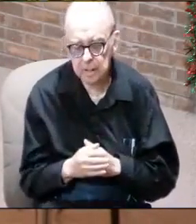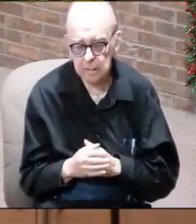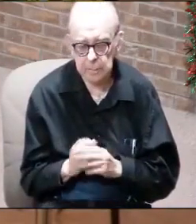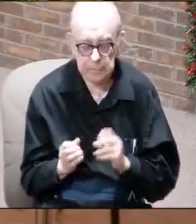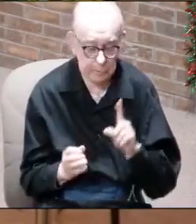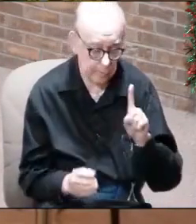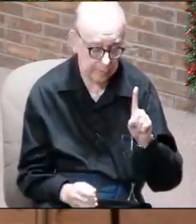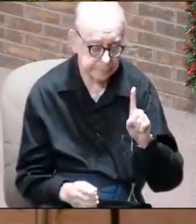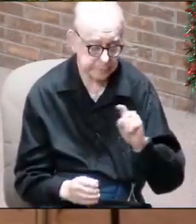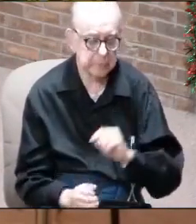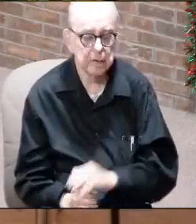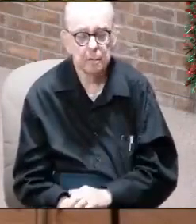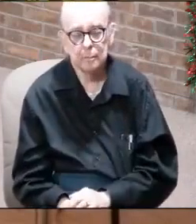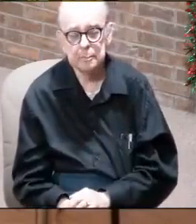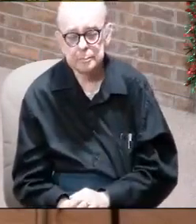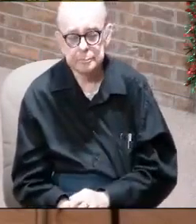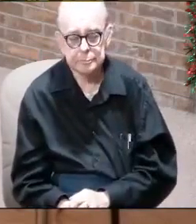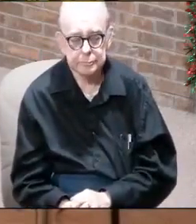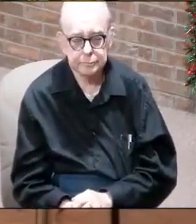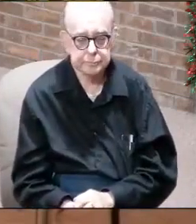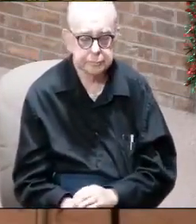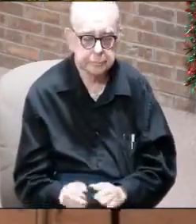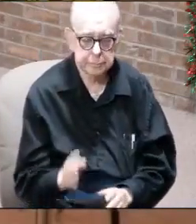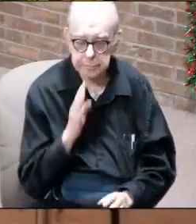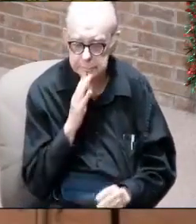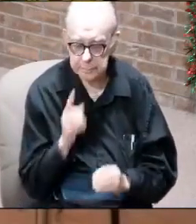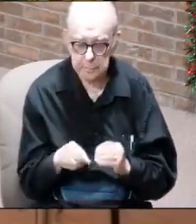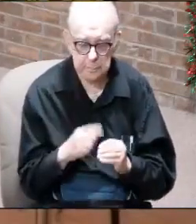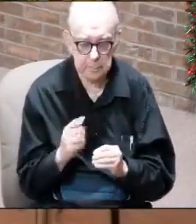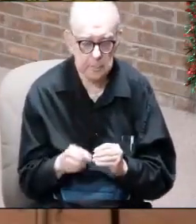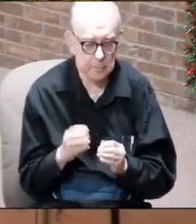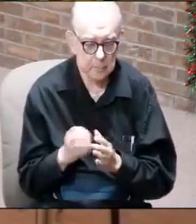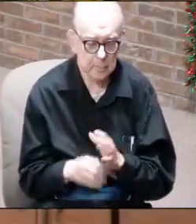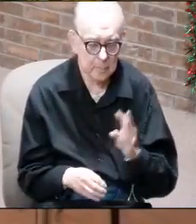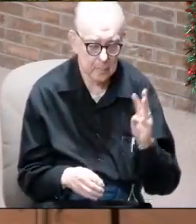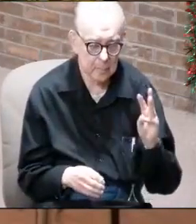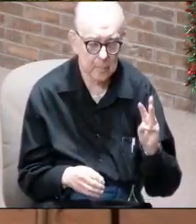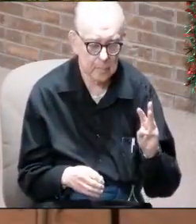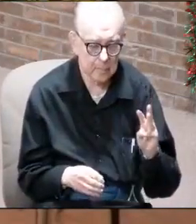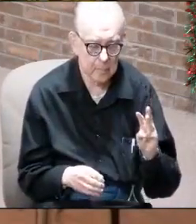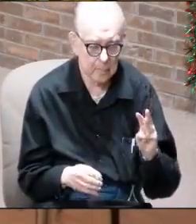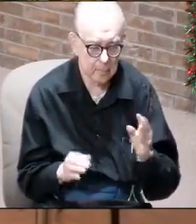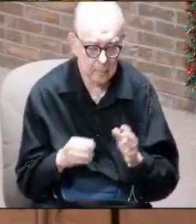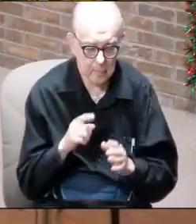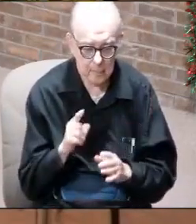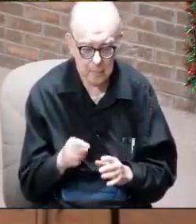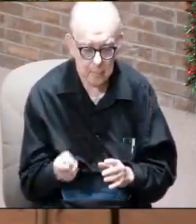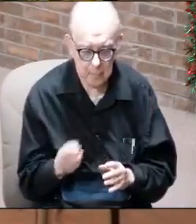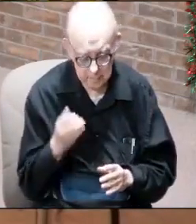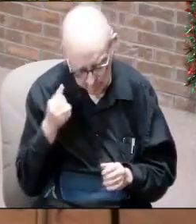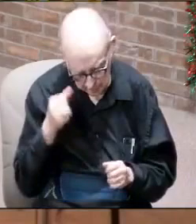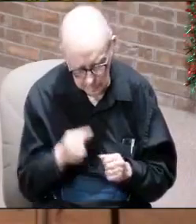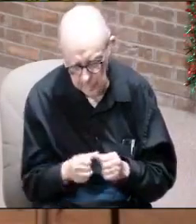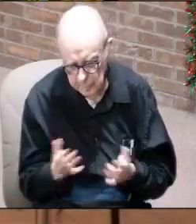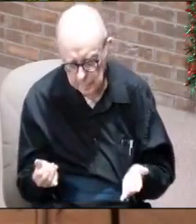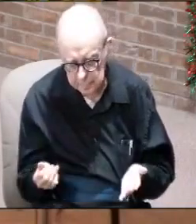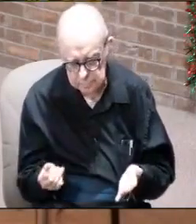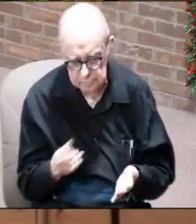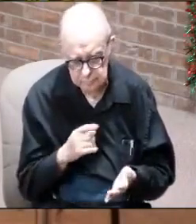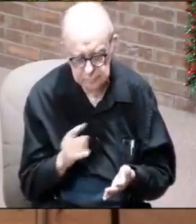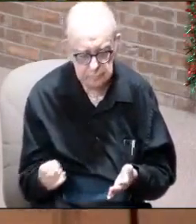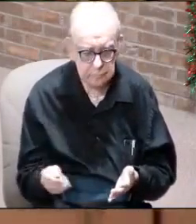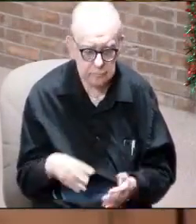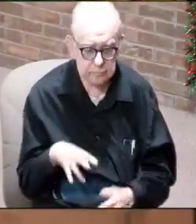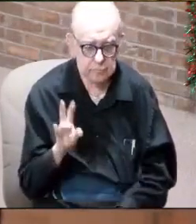number one, it talks about in chapter six, there are, if you remember, there